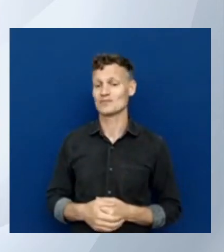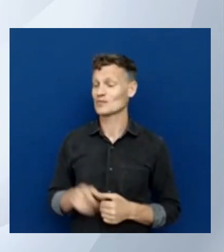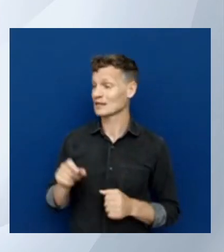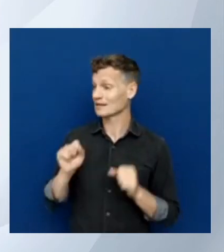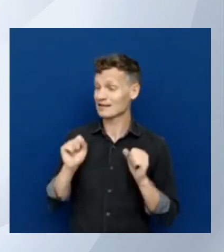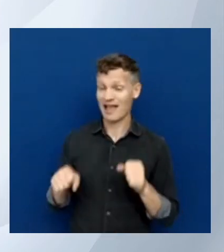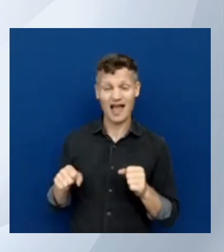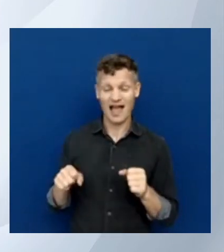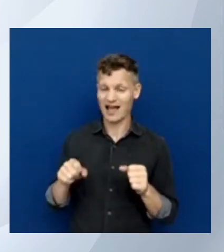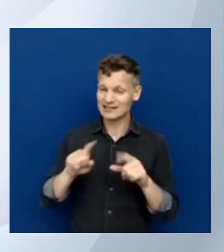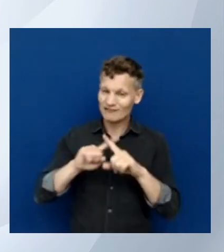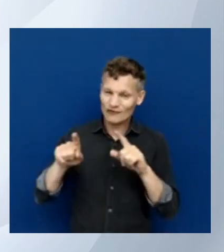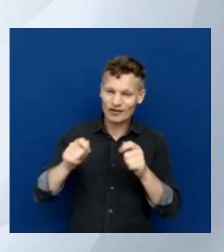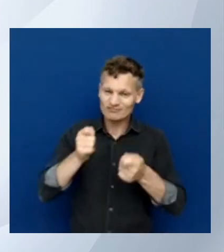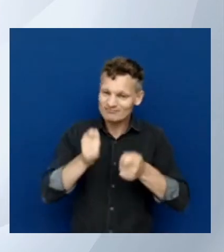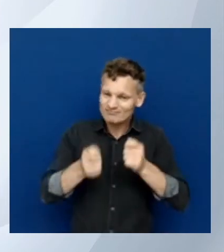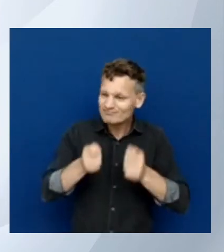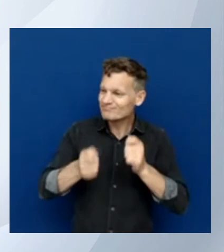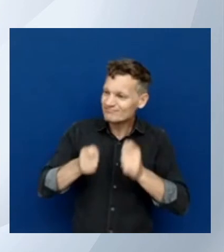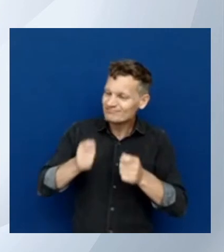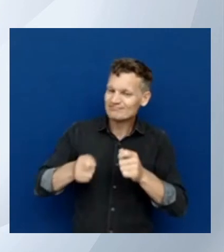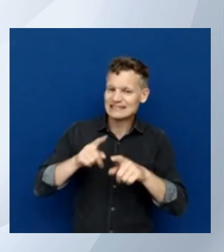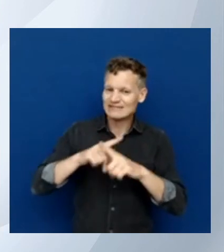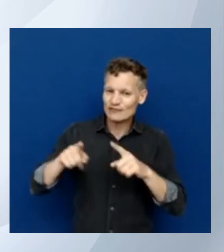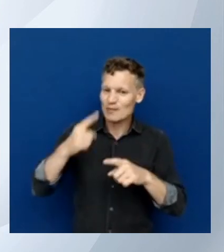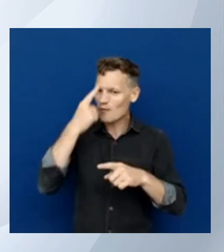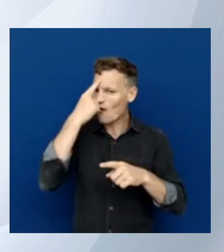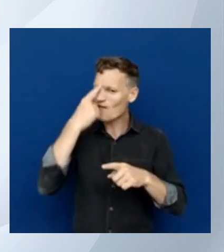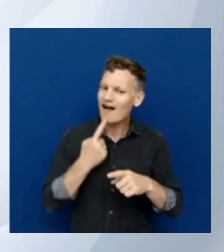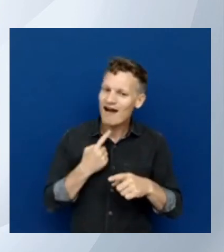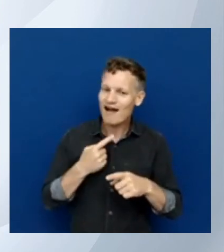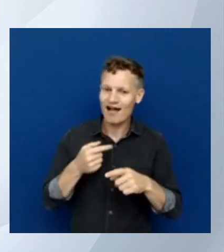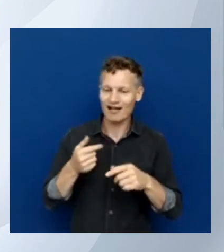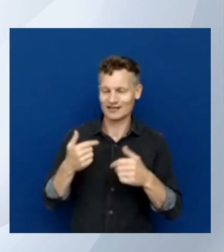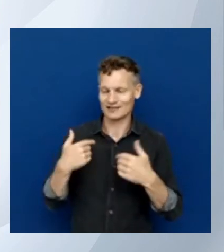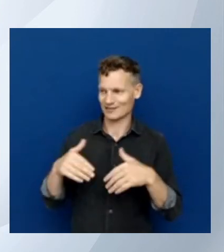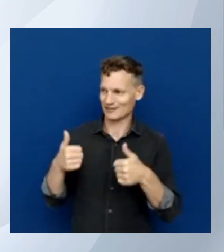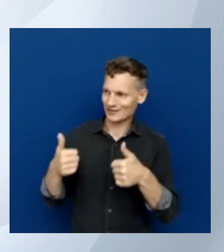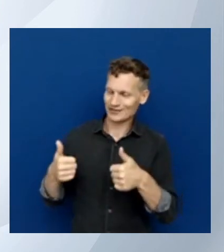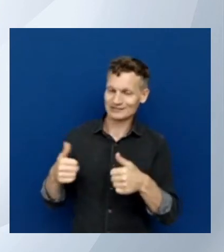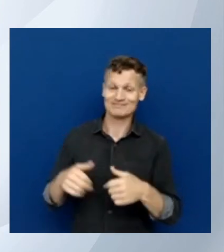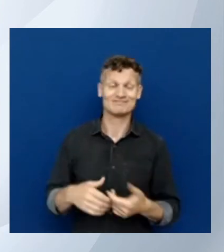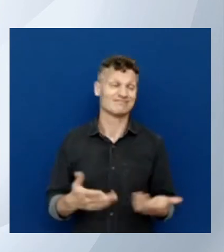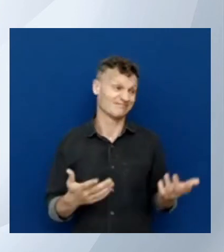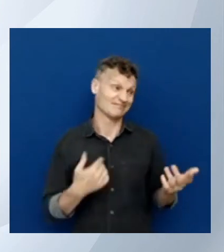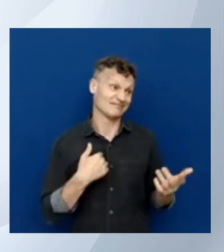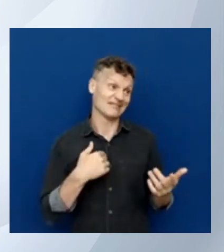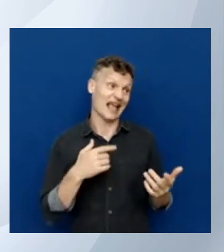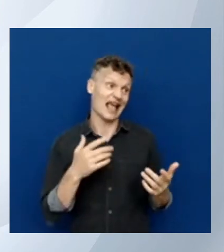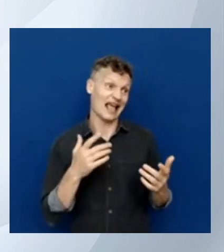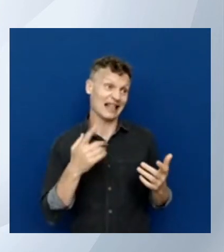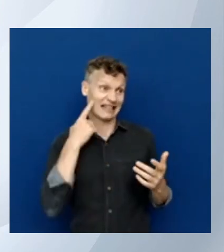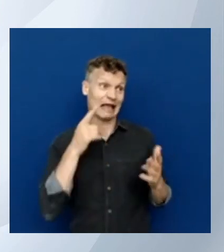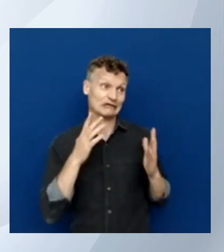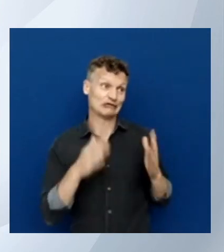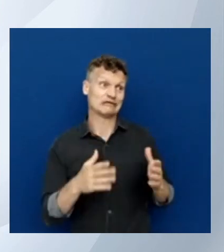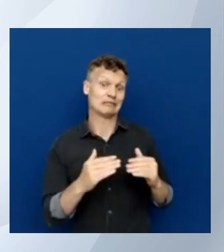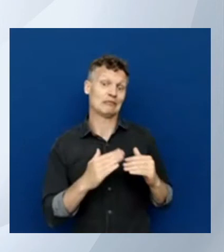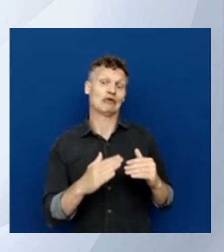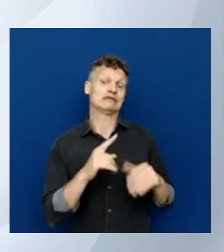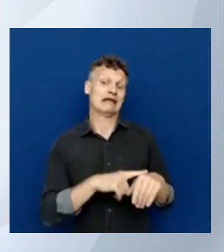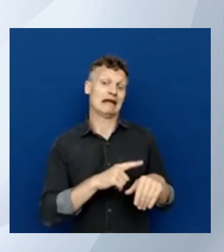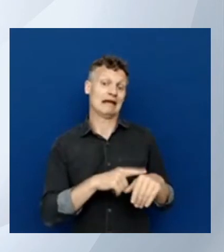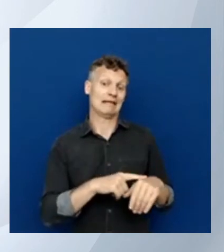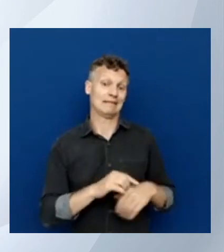profiles and that sort of things really cool yeah I should put more time into it yeah I even saw like Scott